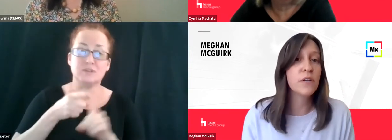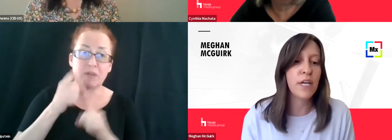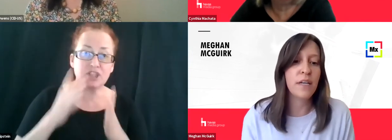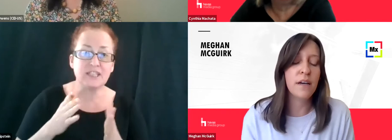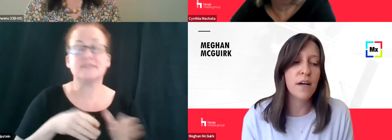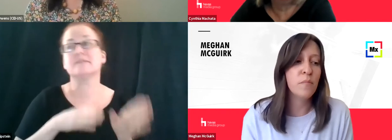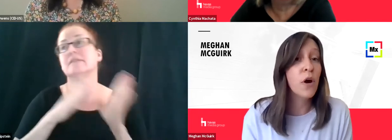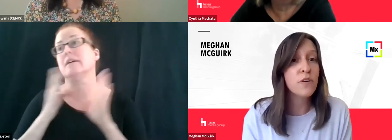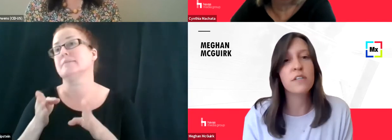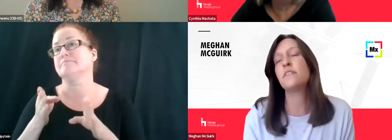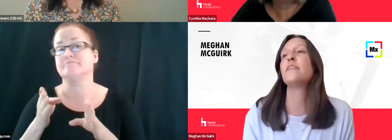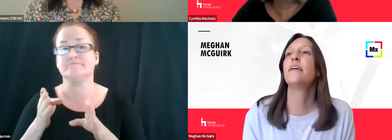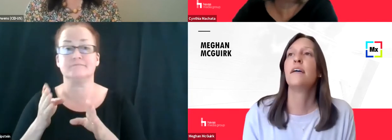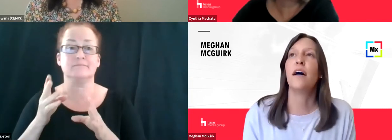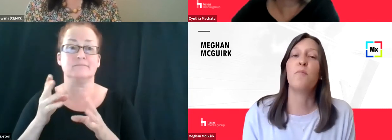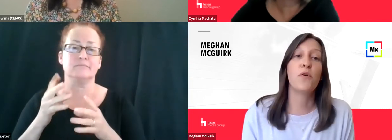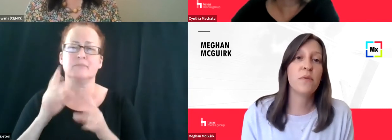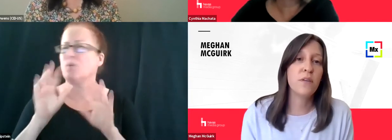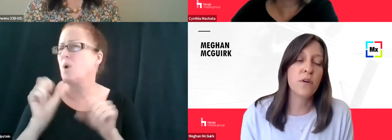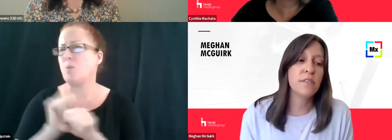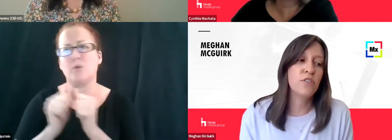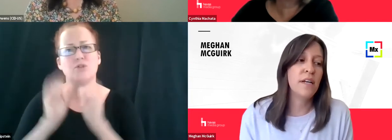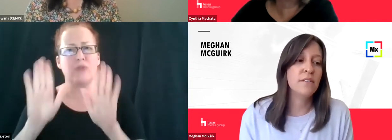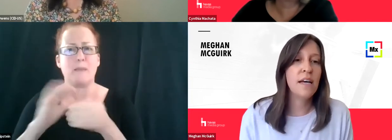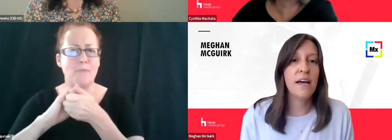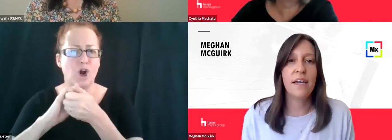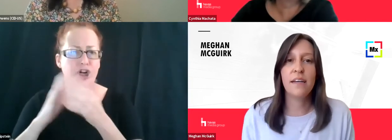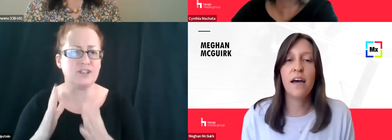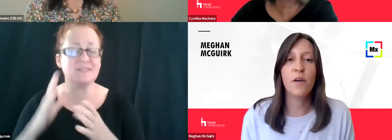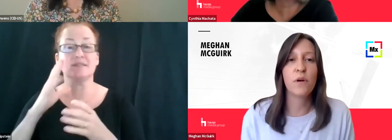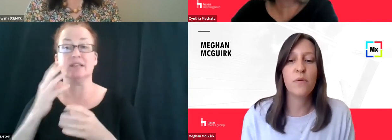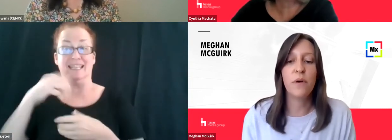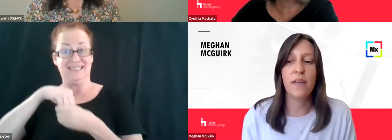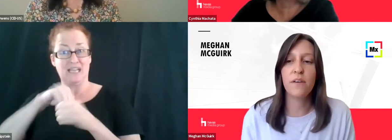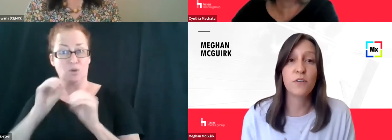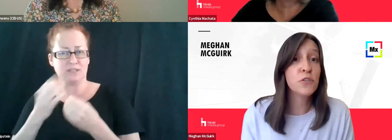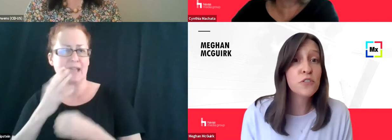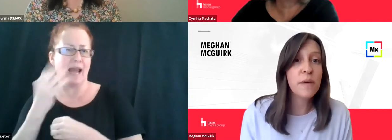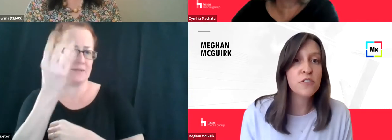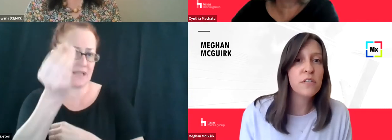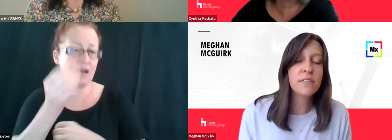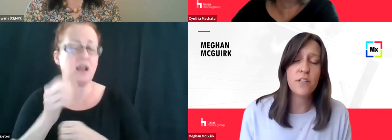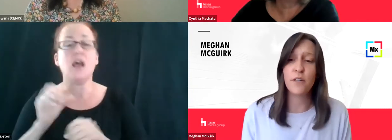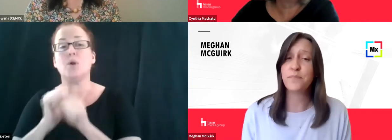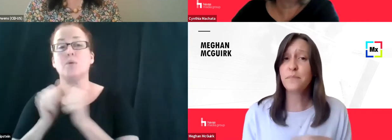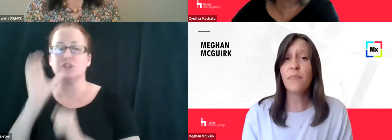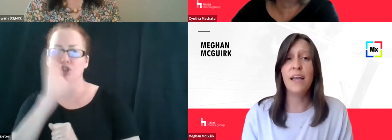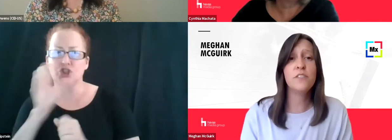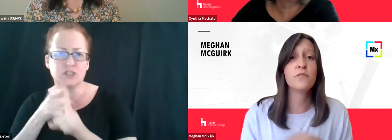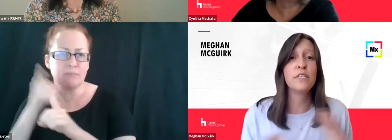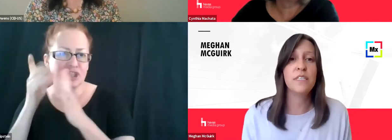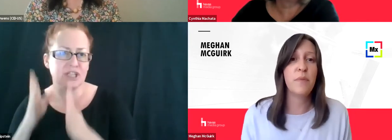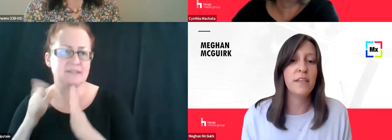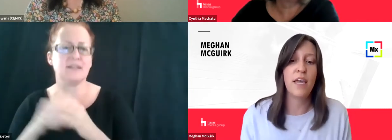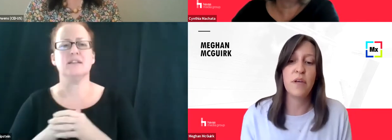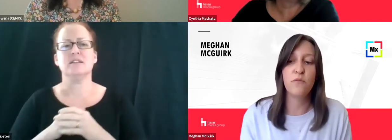with really great partners, both within the organization and outside. I work with our search specialists. So I